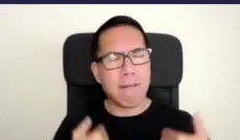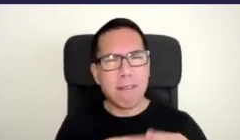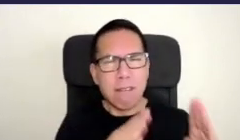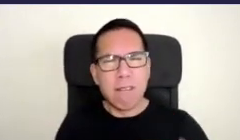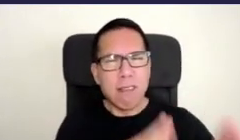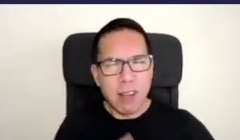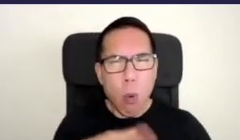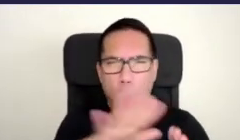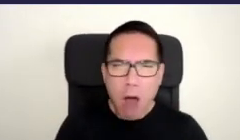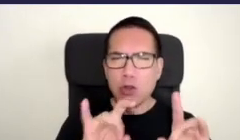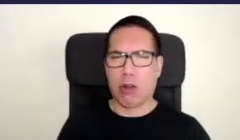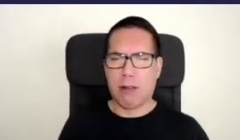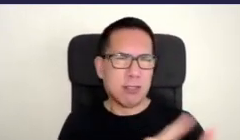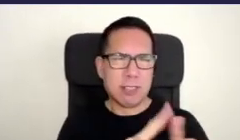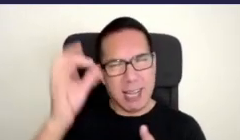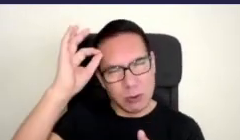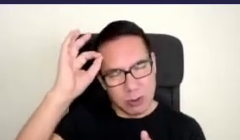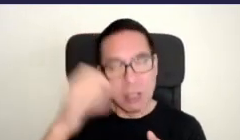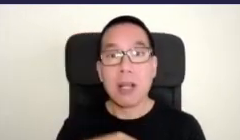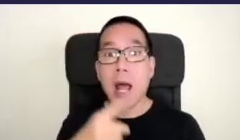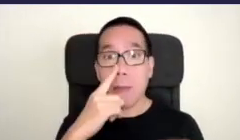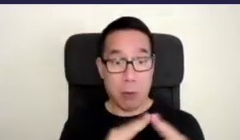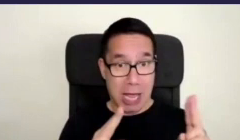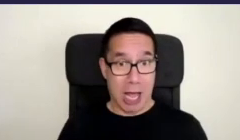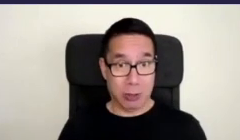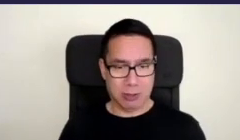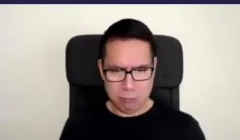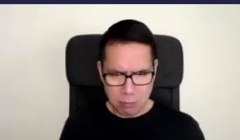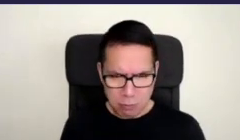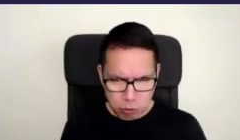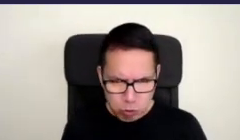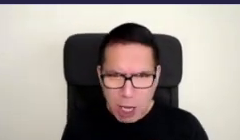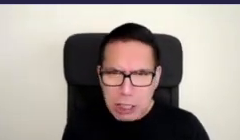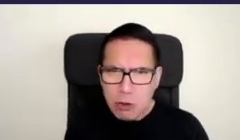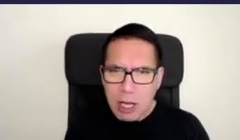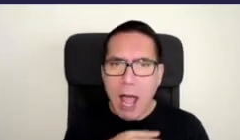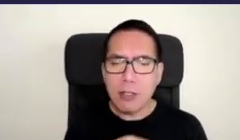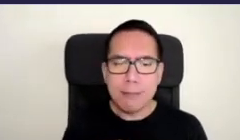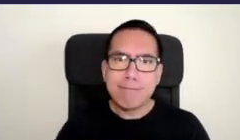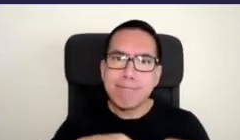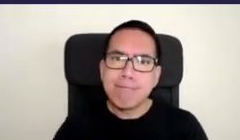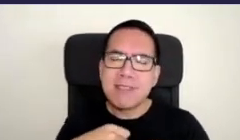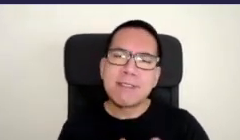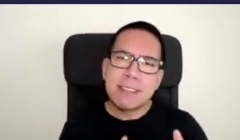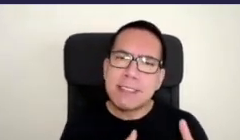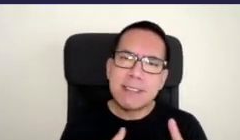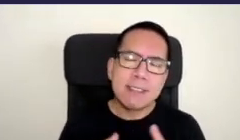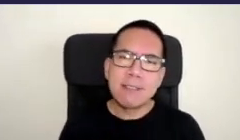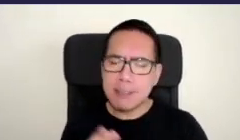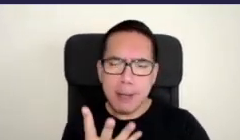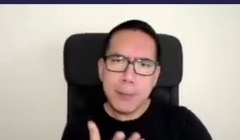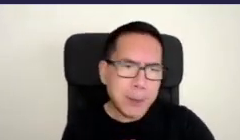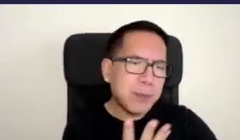where residents are expected to do a level of maintenance along with council